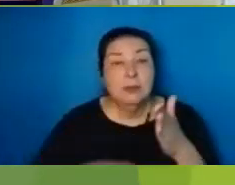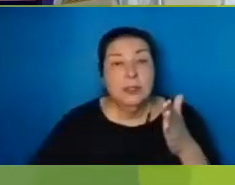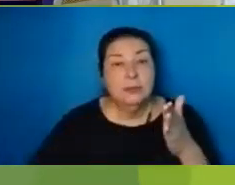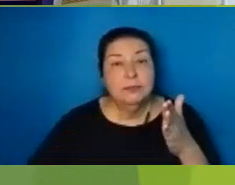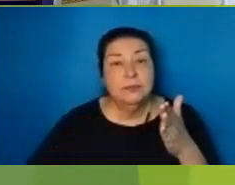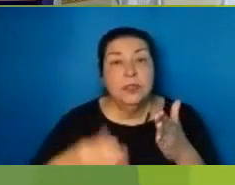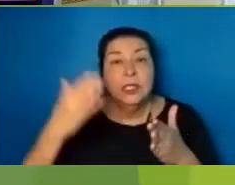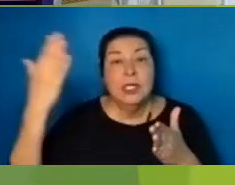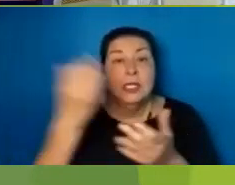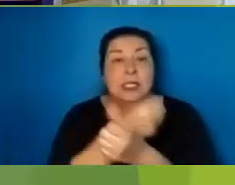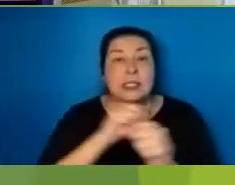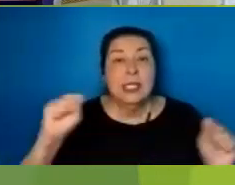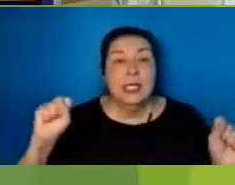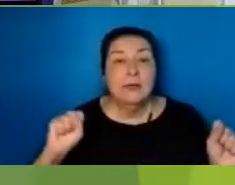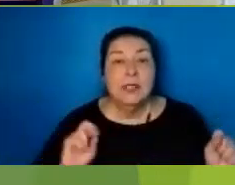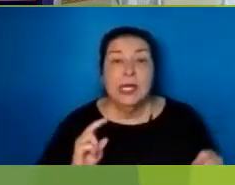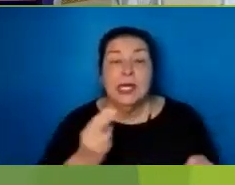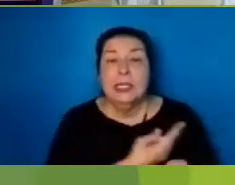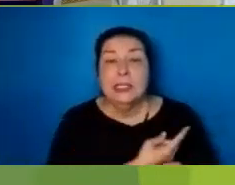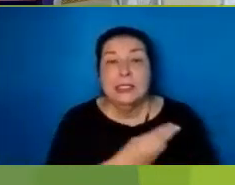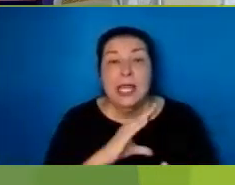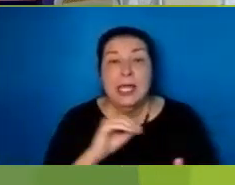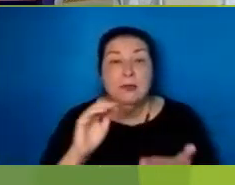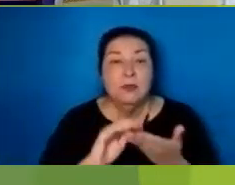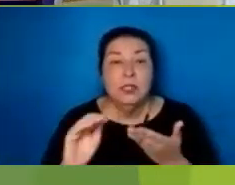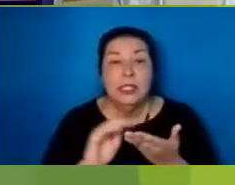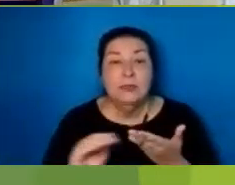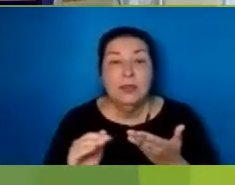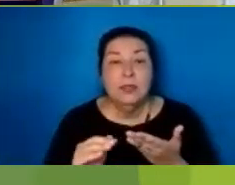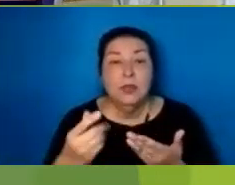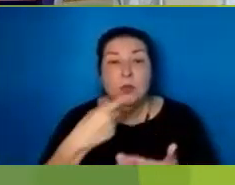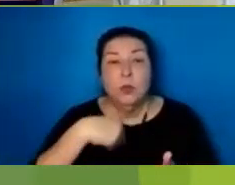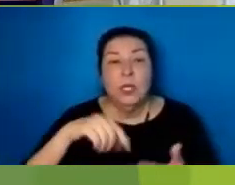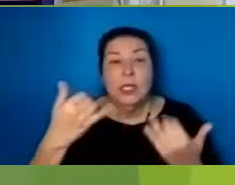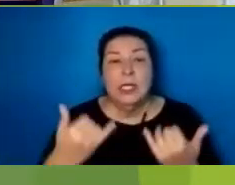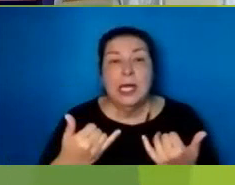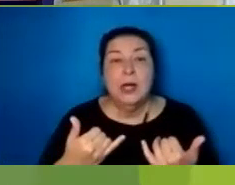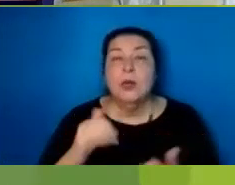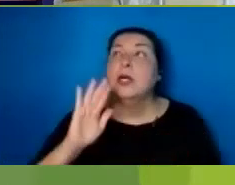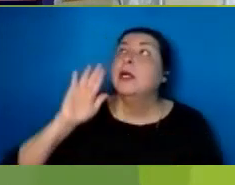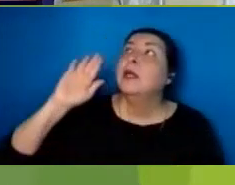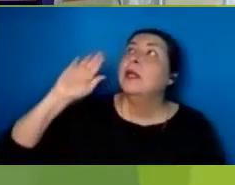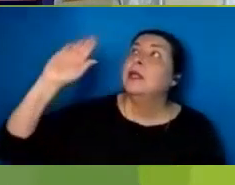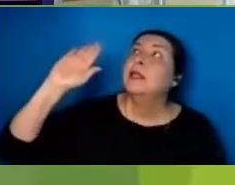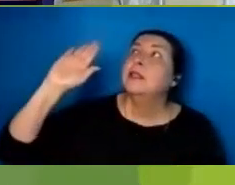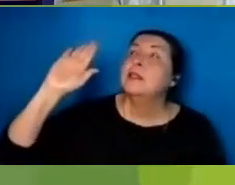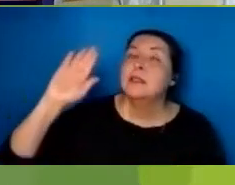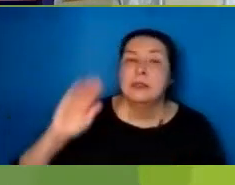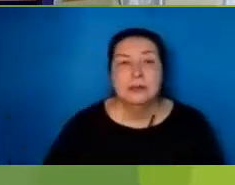Redeemed and forgiven, we now are his own.